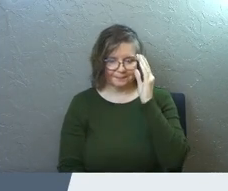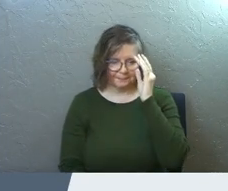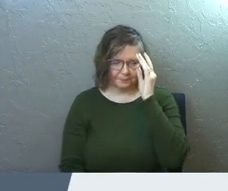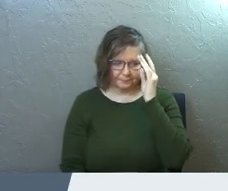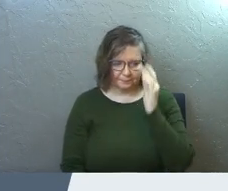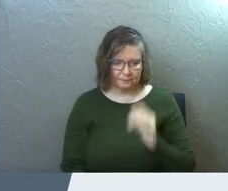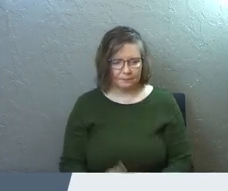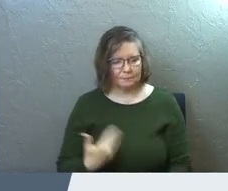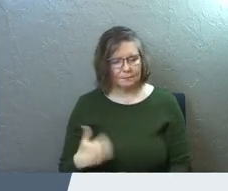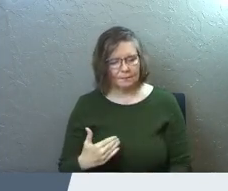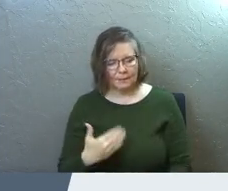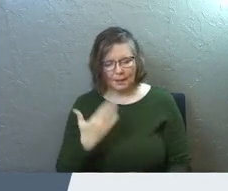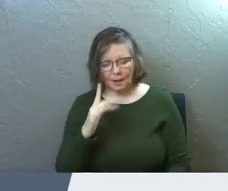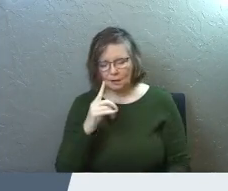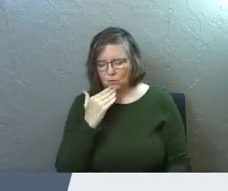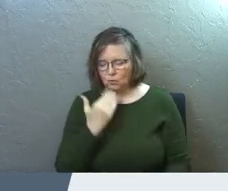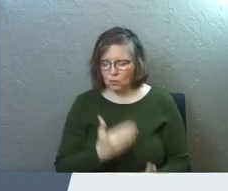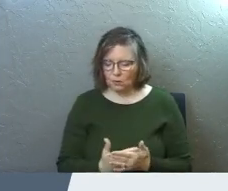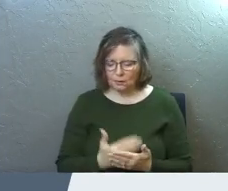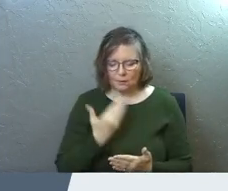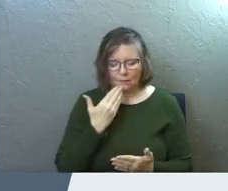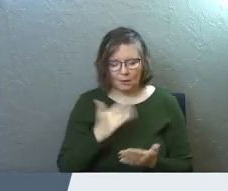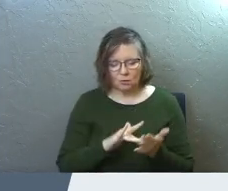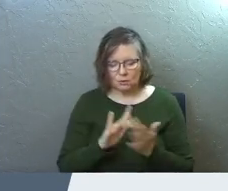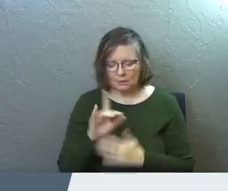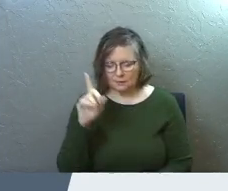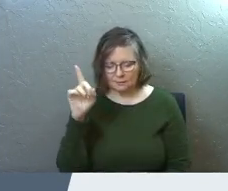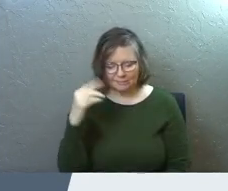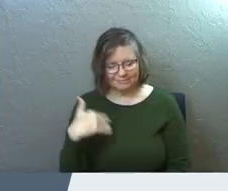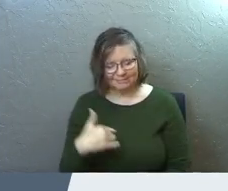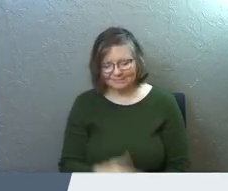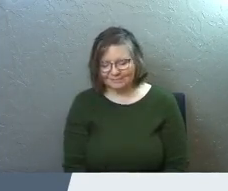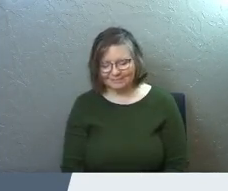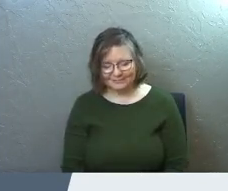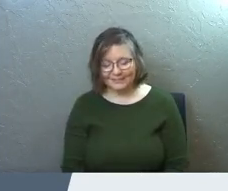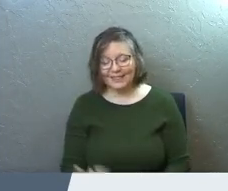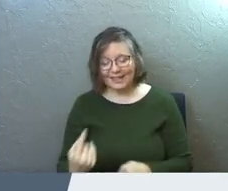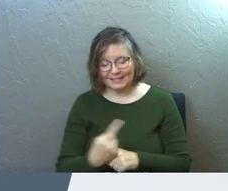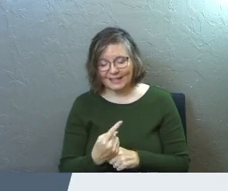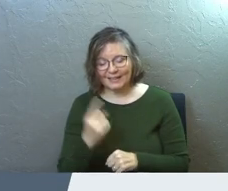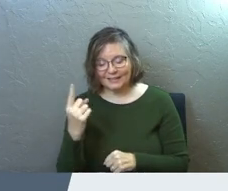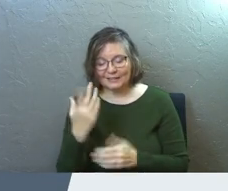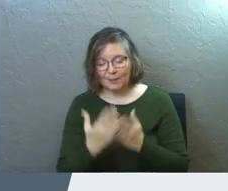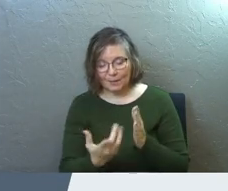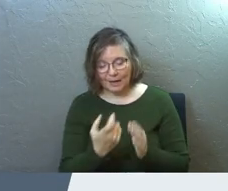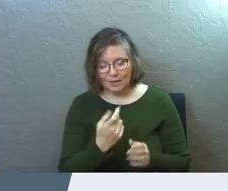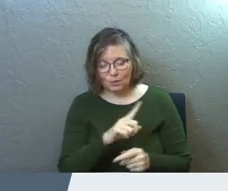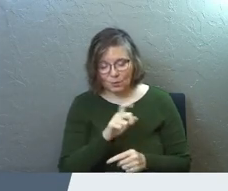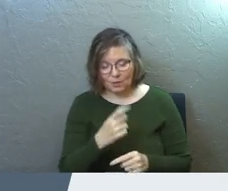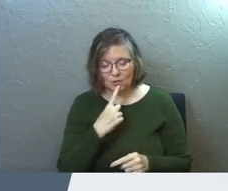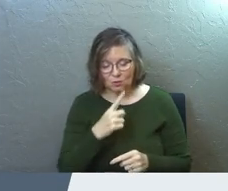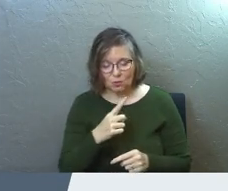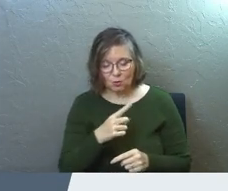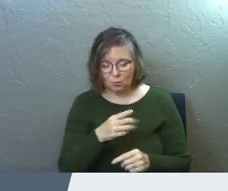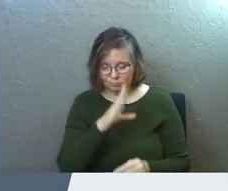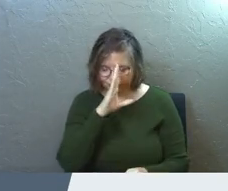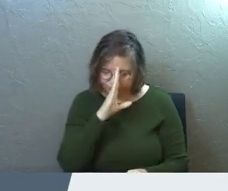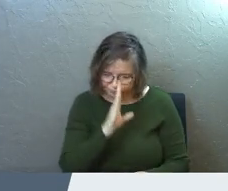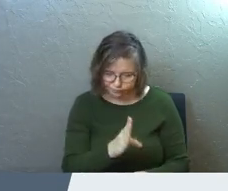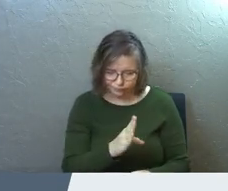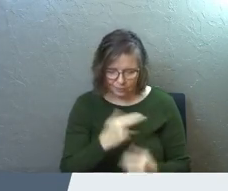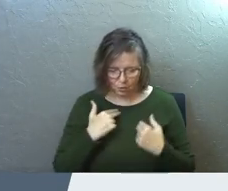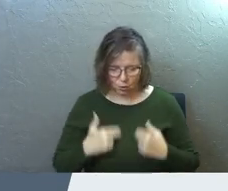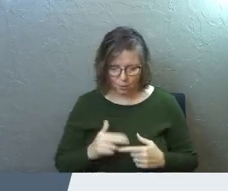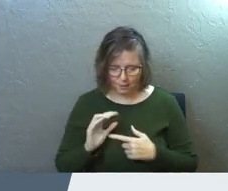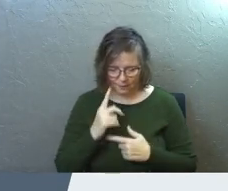God, aren't you good? Thank you, Jesus, that there you were that day and someone asked you a question. You sliced right through the